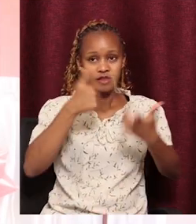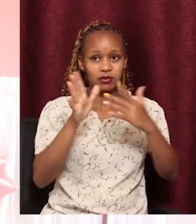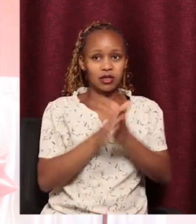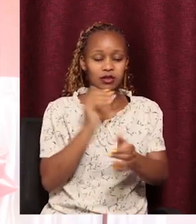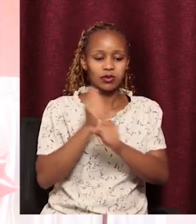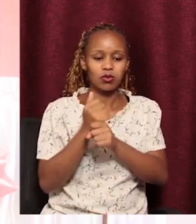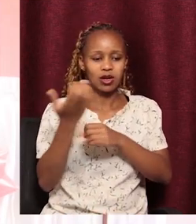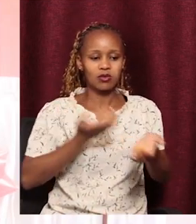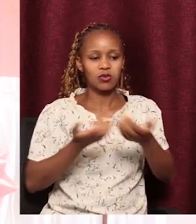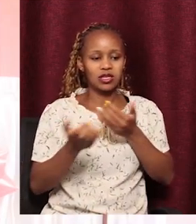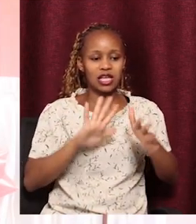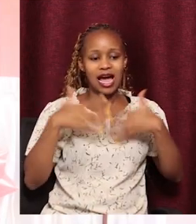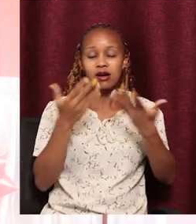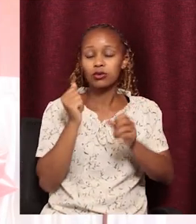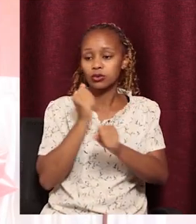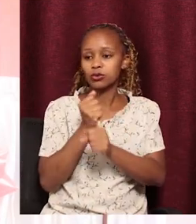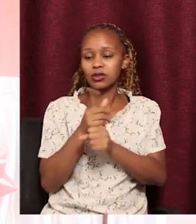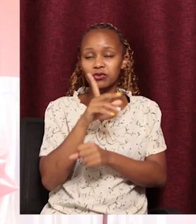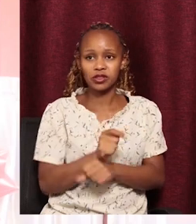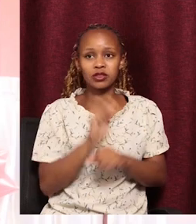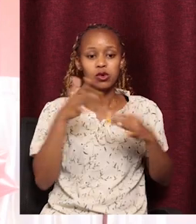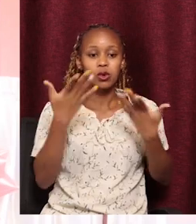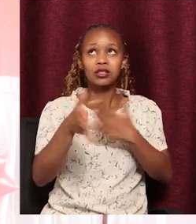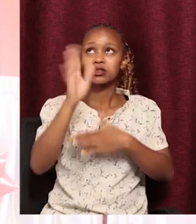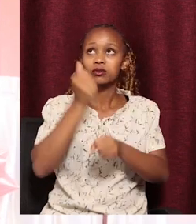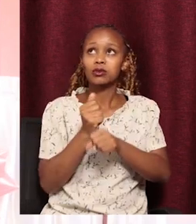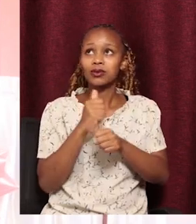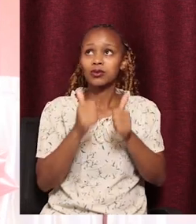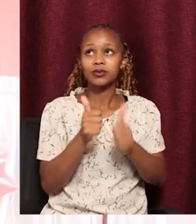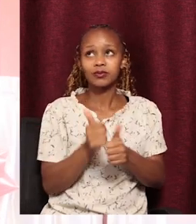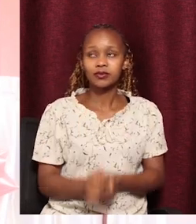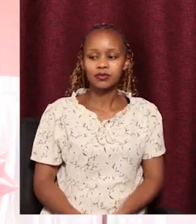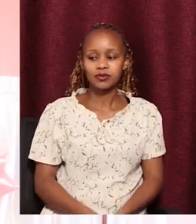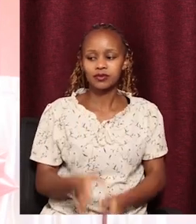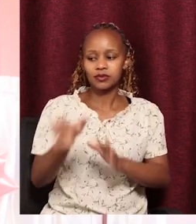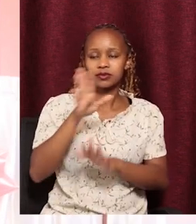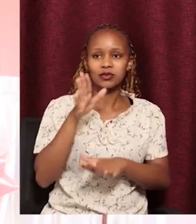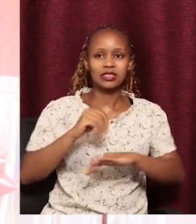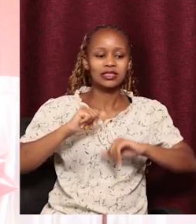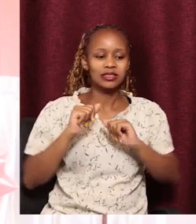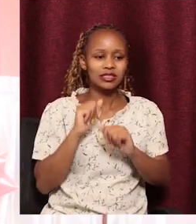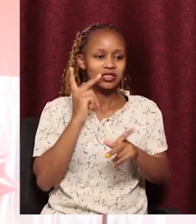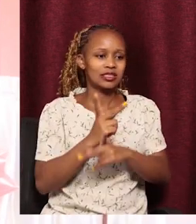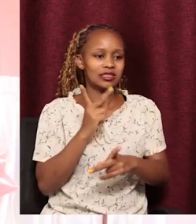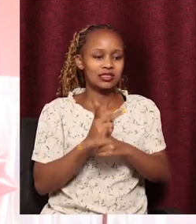and do business like we would do, what does God do? God places